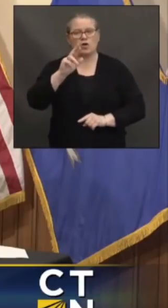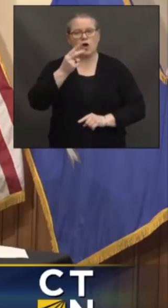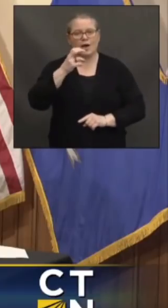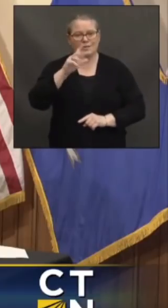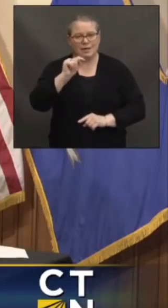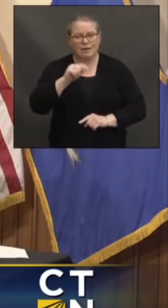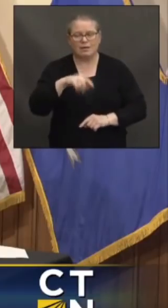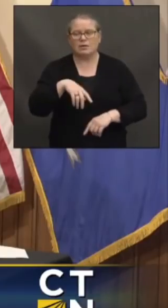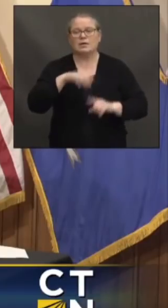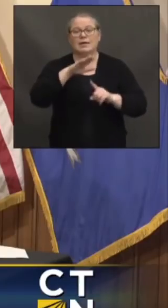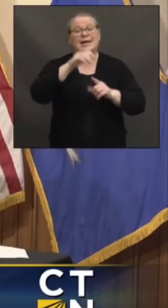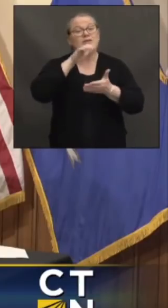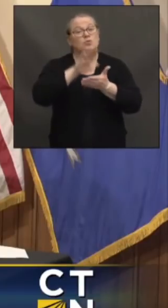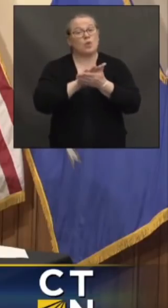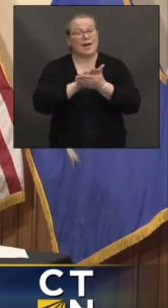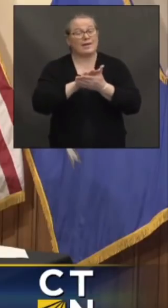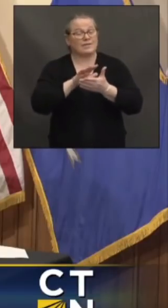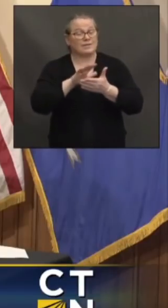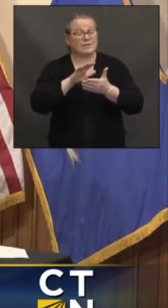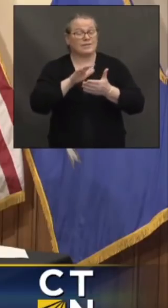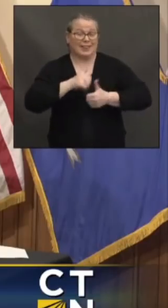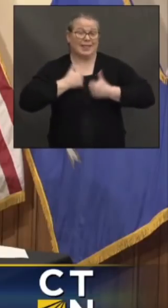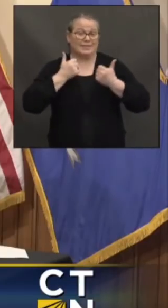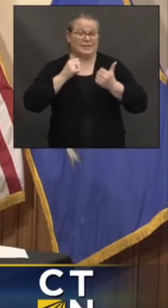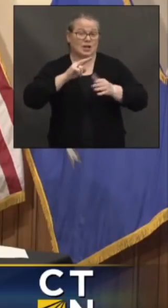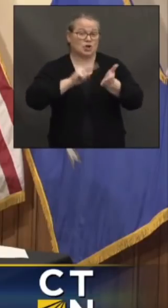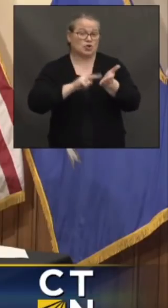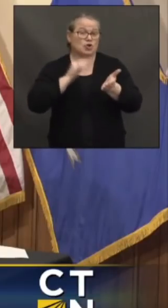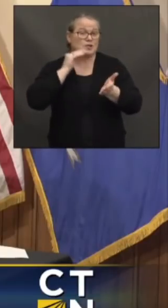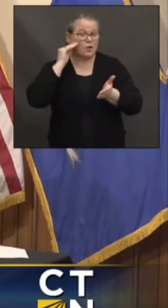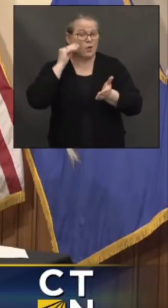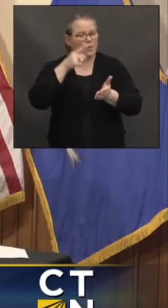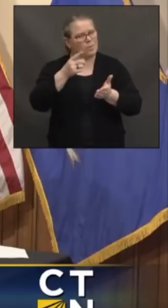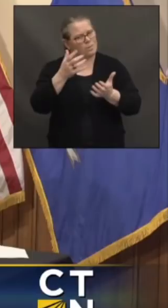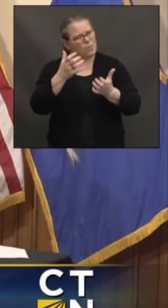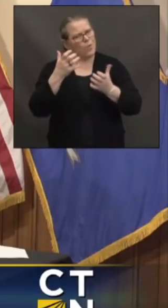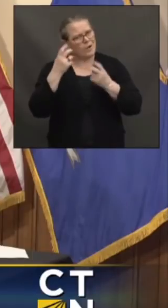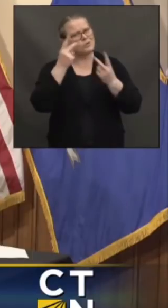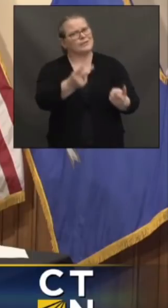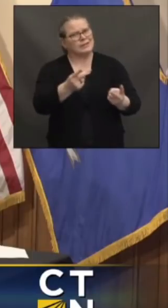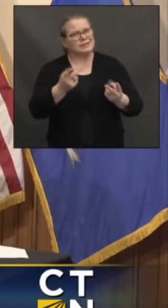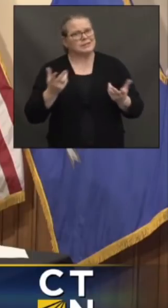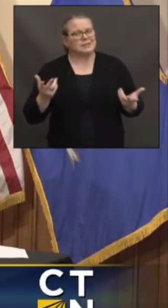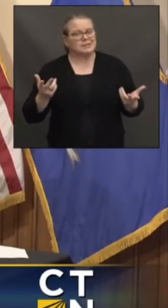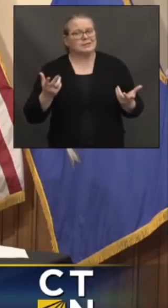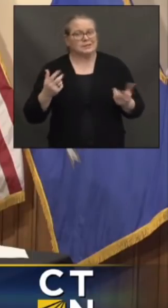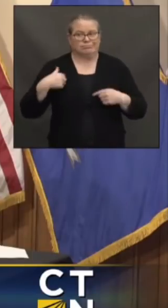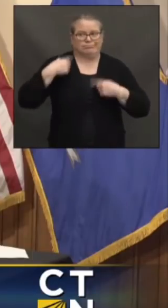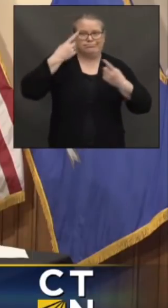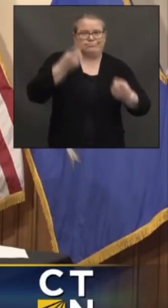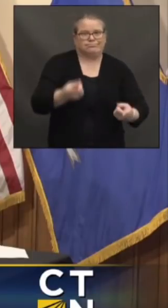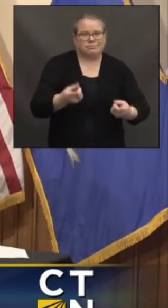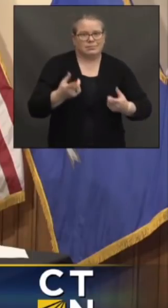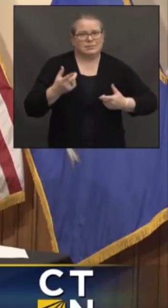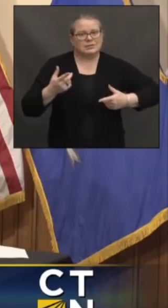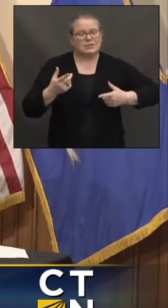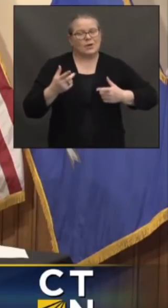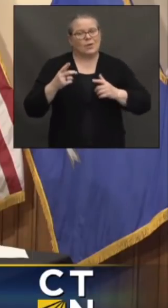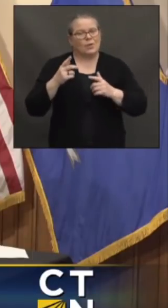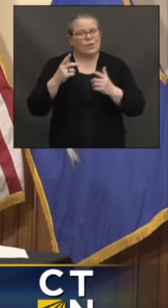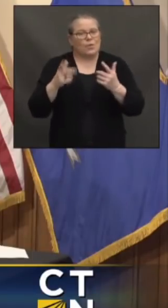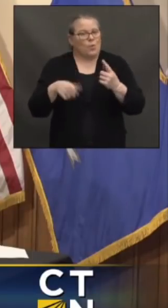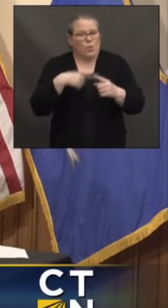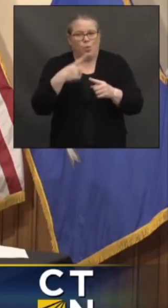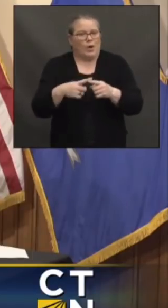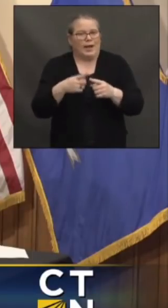her and see her more often. When might folks in his position get some